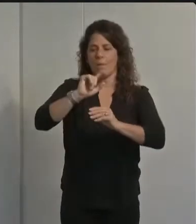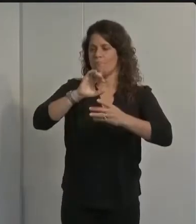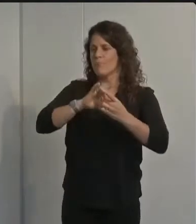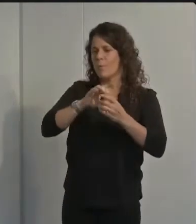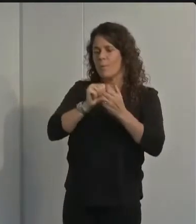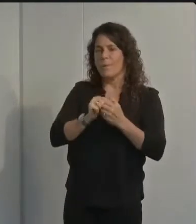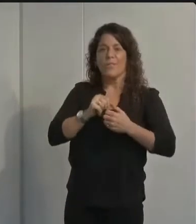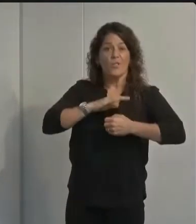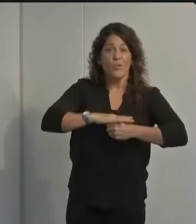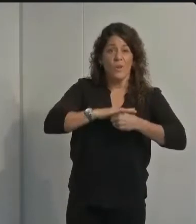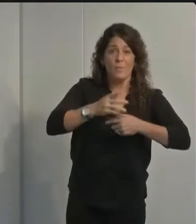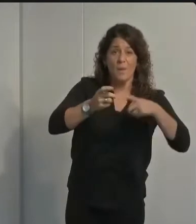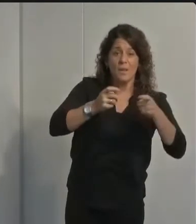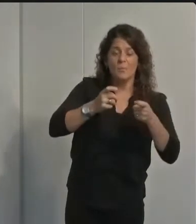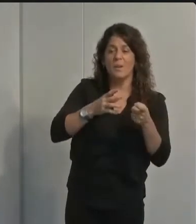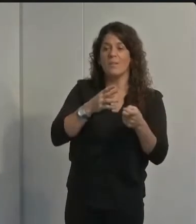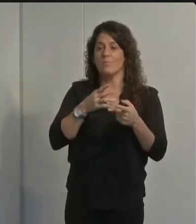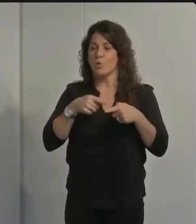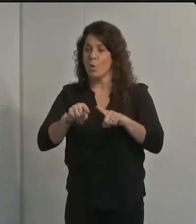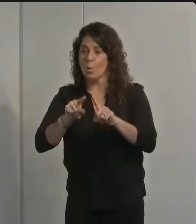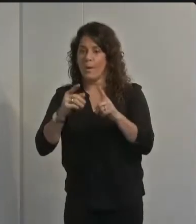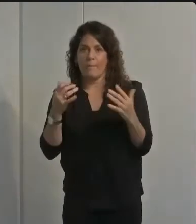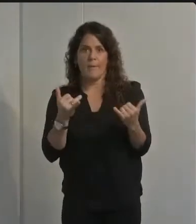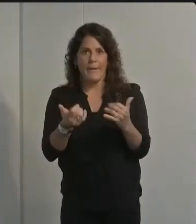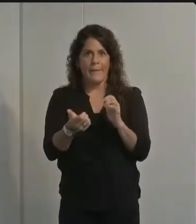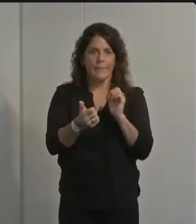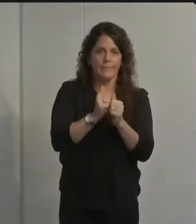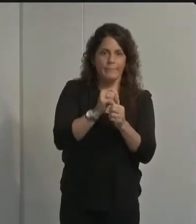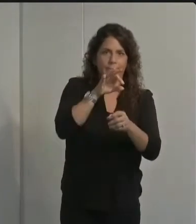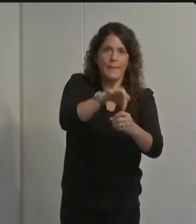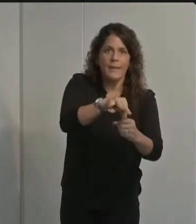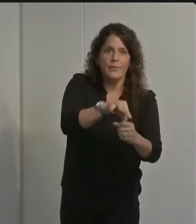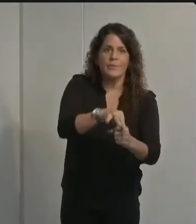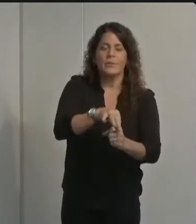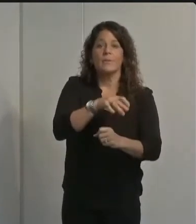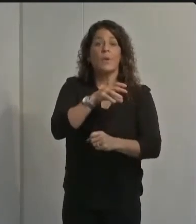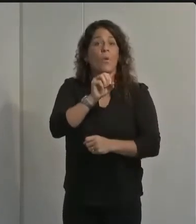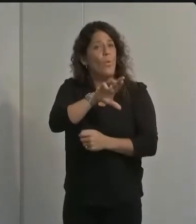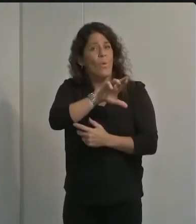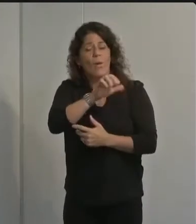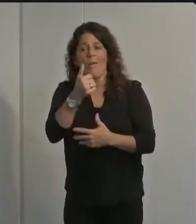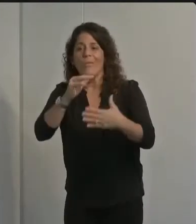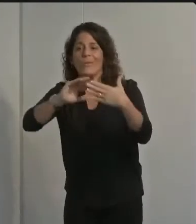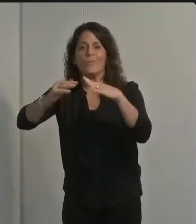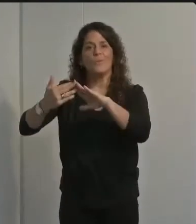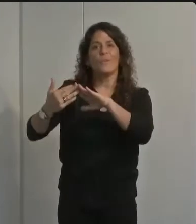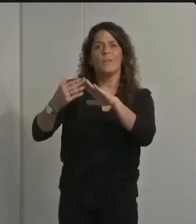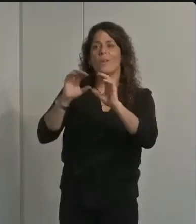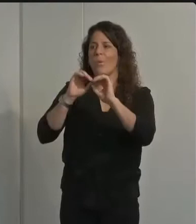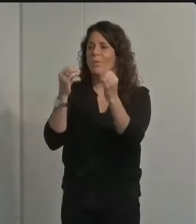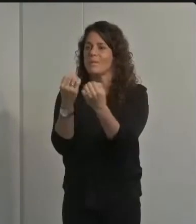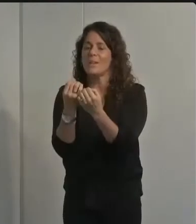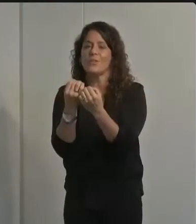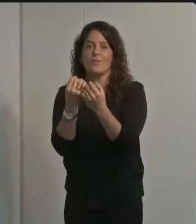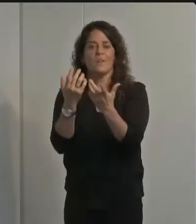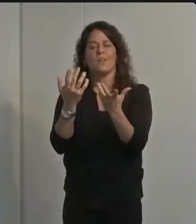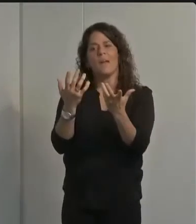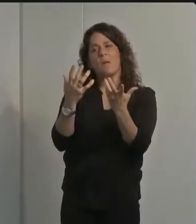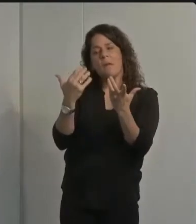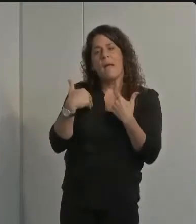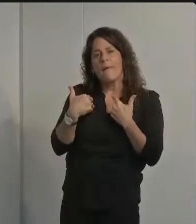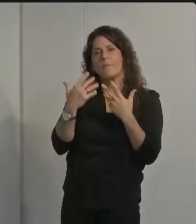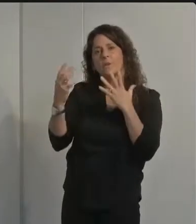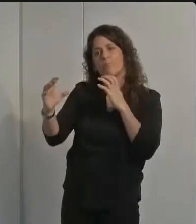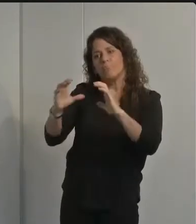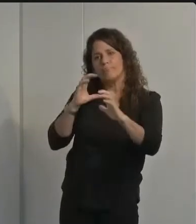the election as well as other resources for community or organizations and facilitating dialogues during this time